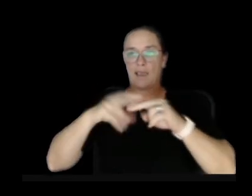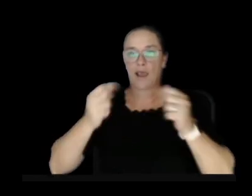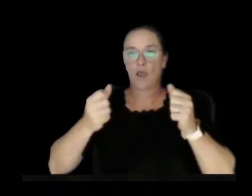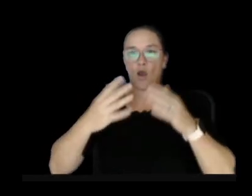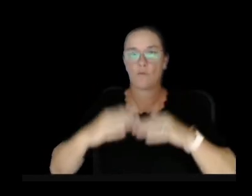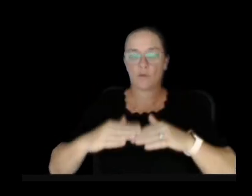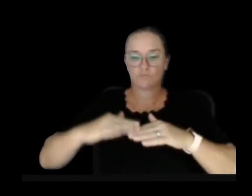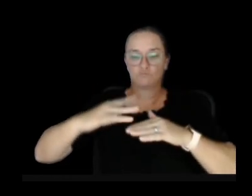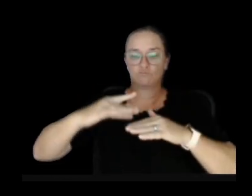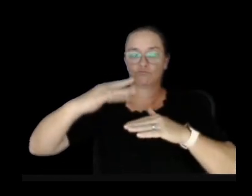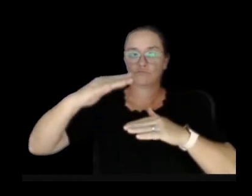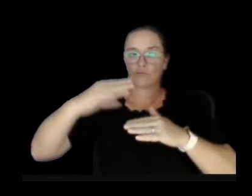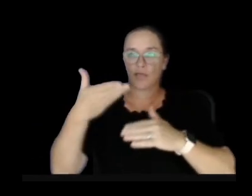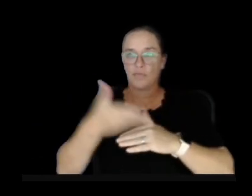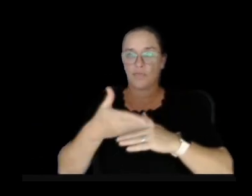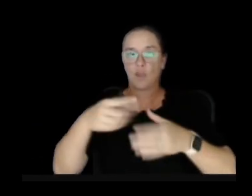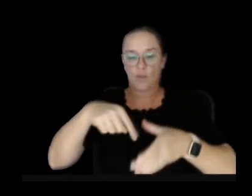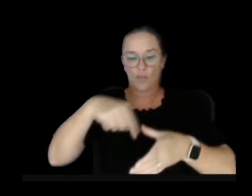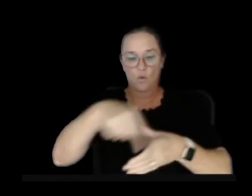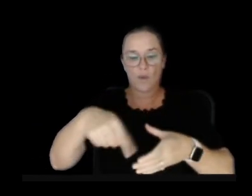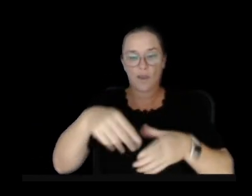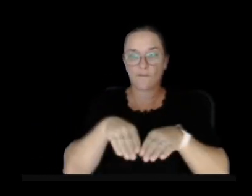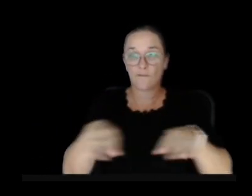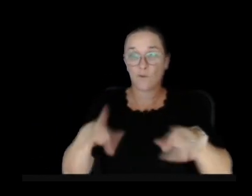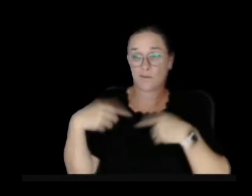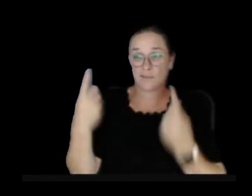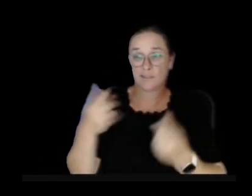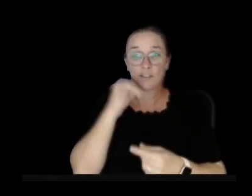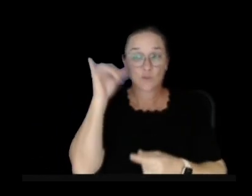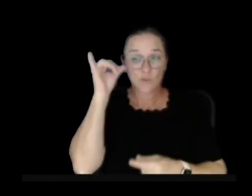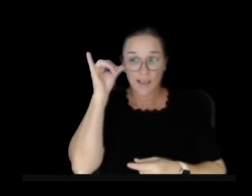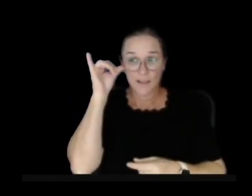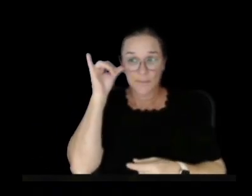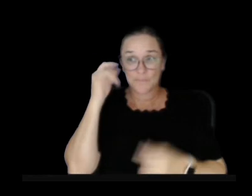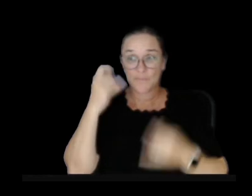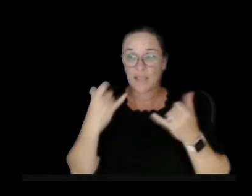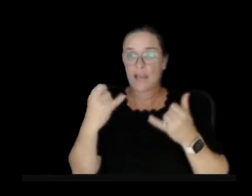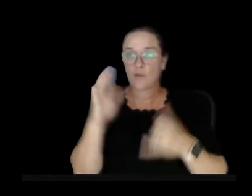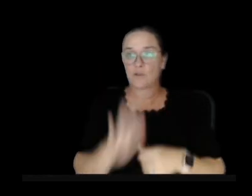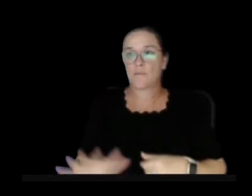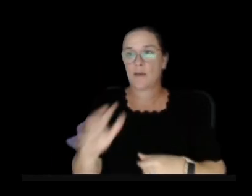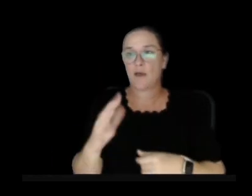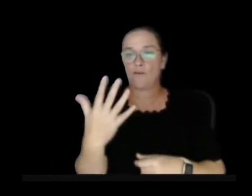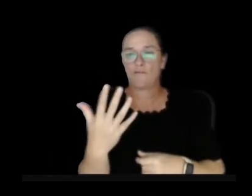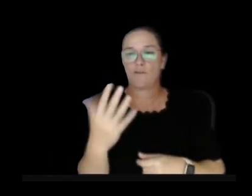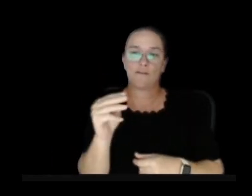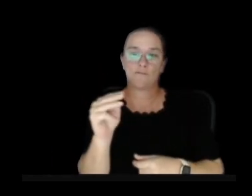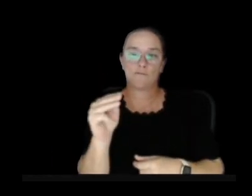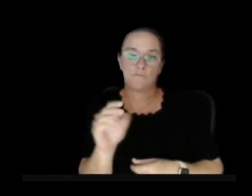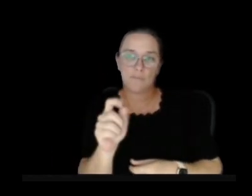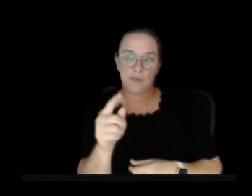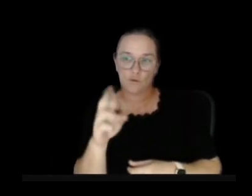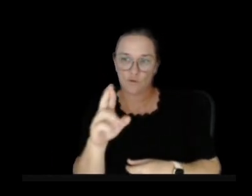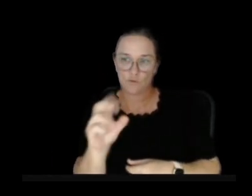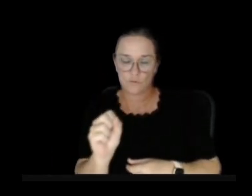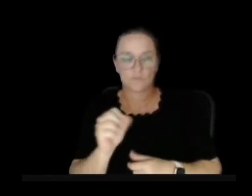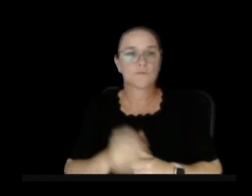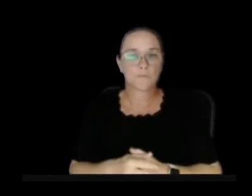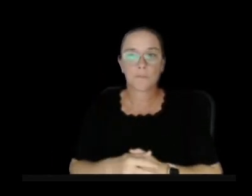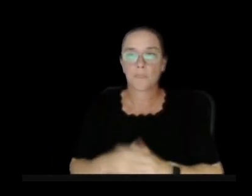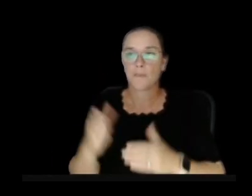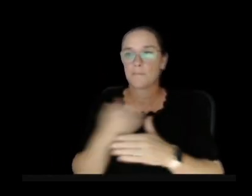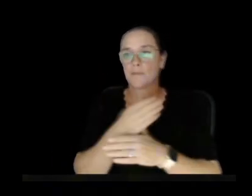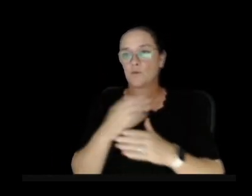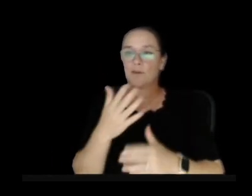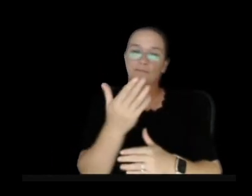on the crater floor there just since yesterday that now is at about five meters or so between 15